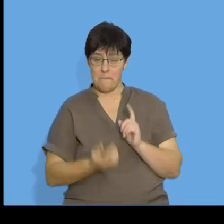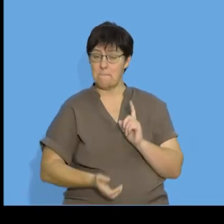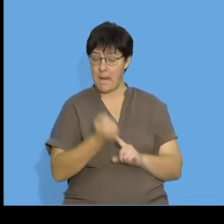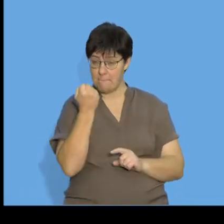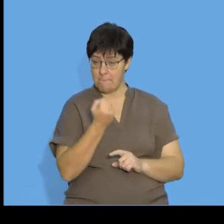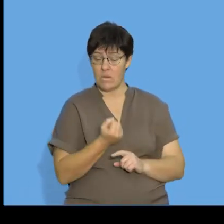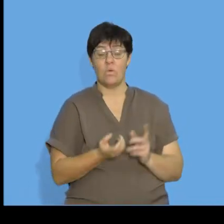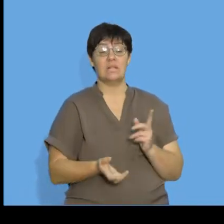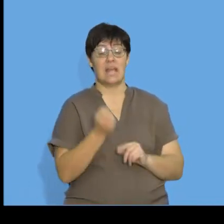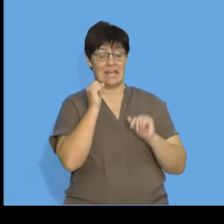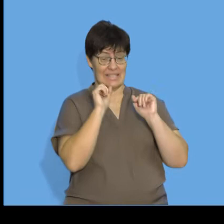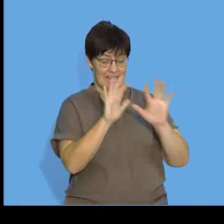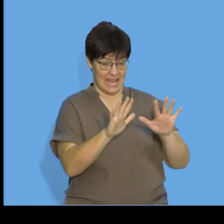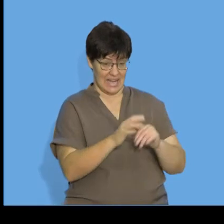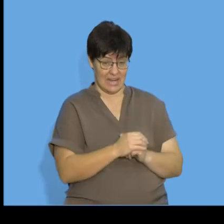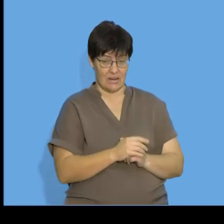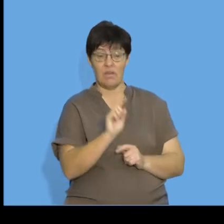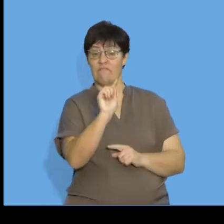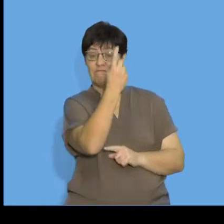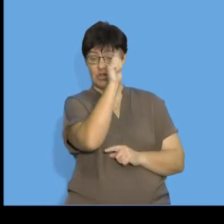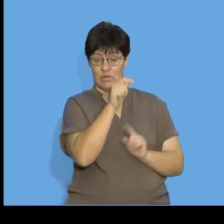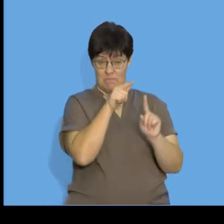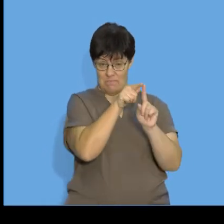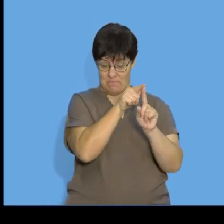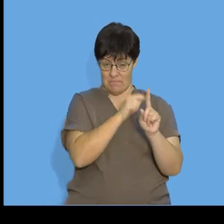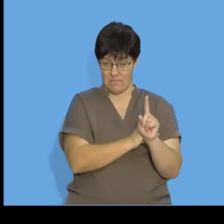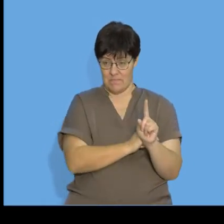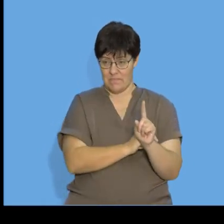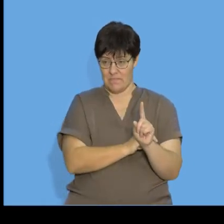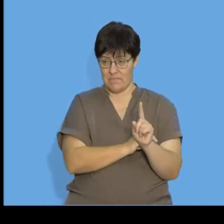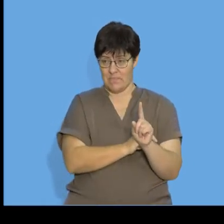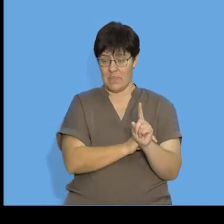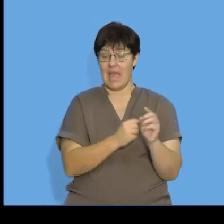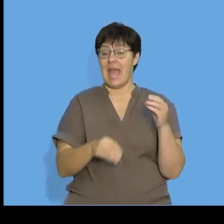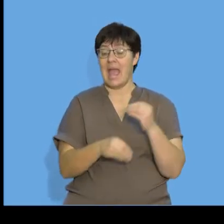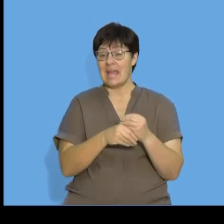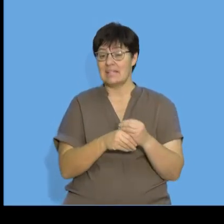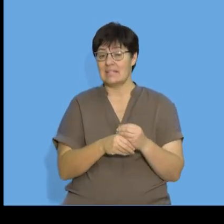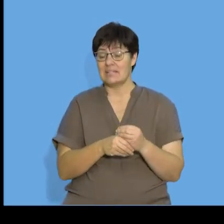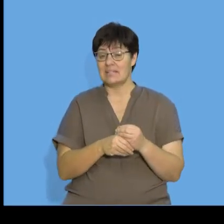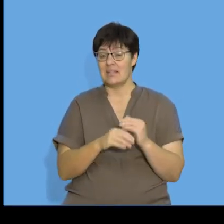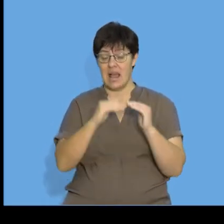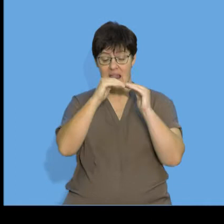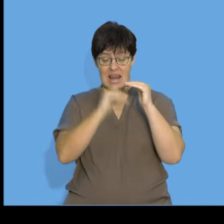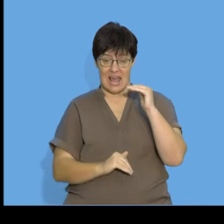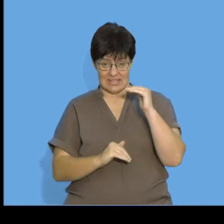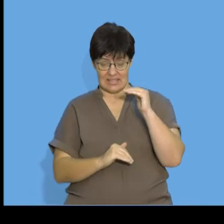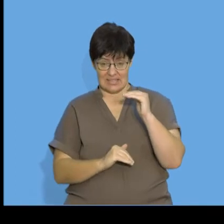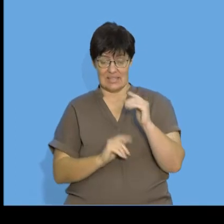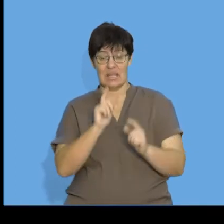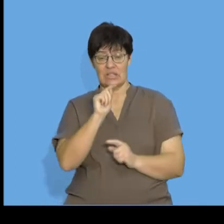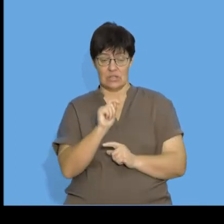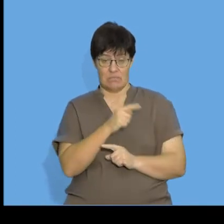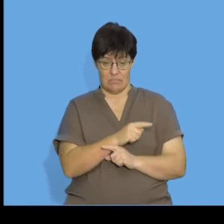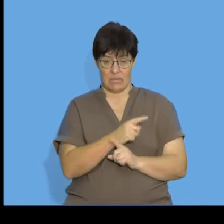found by taking 10, which is the value of my first term, and adding one less than the term